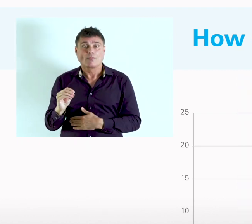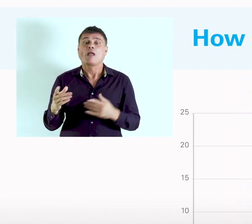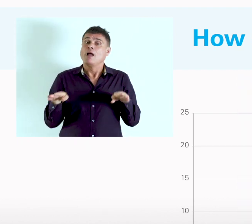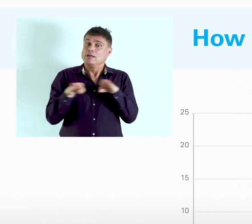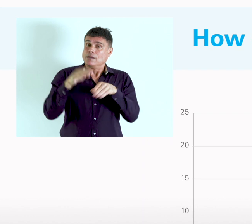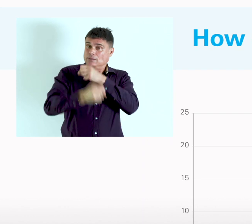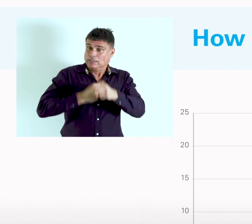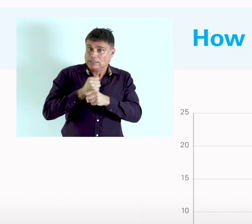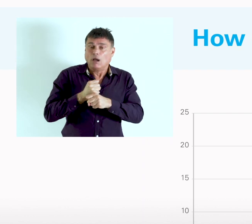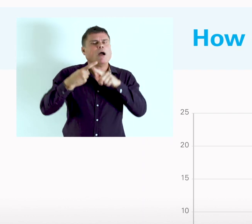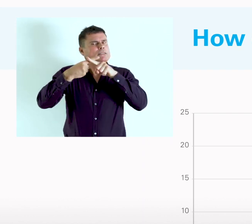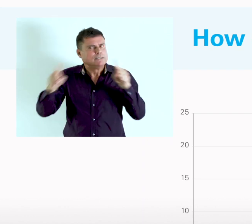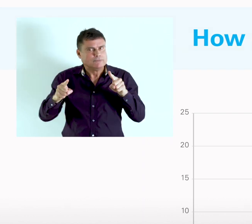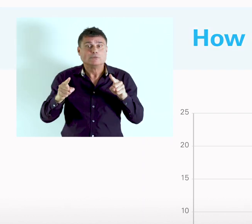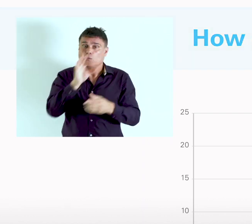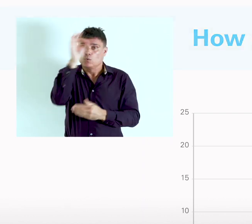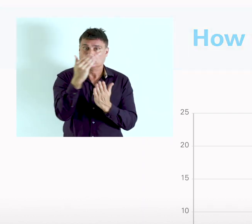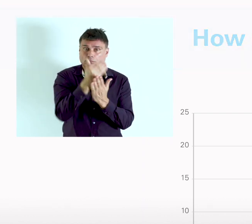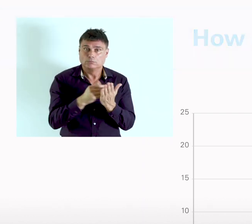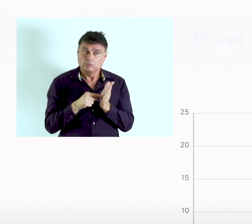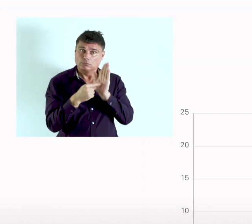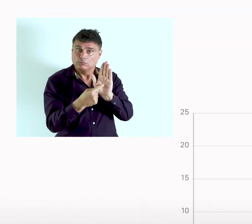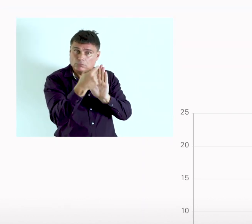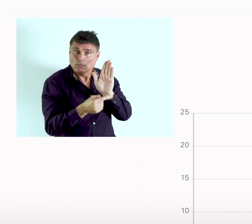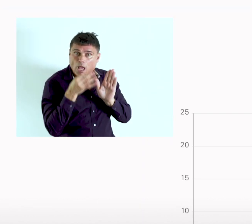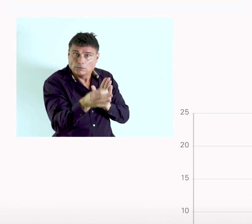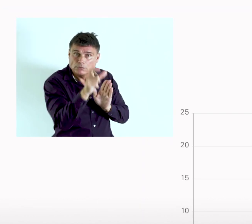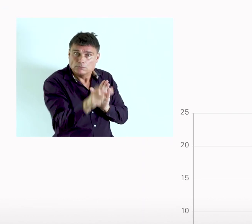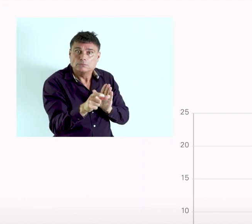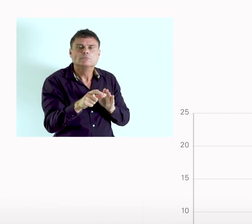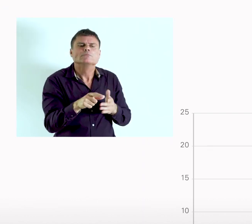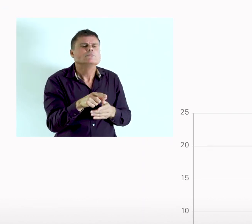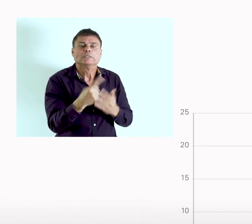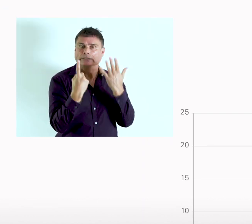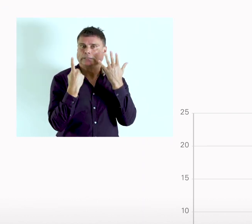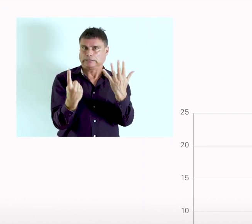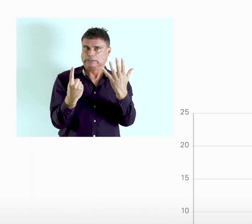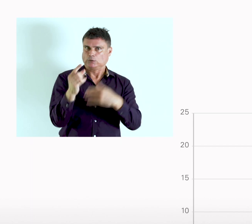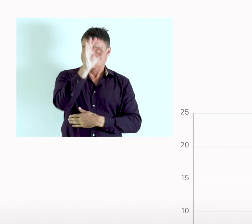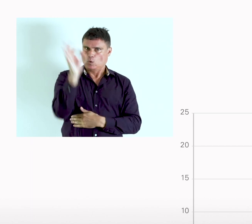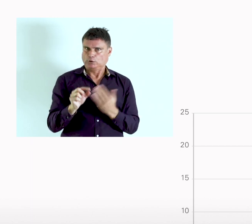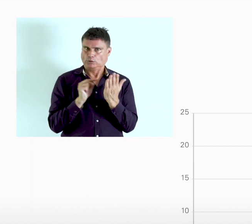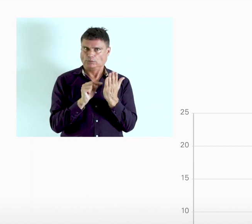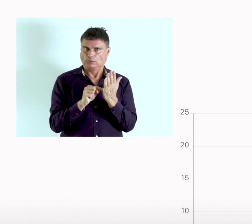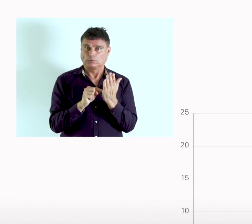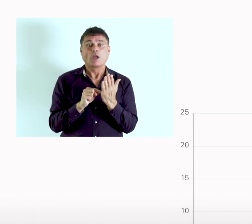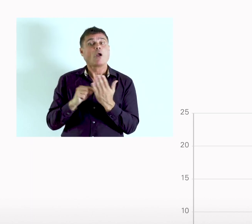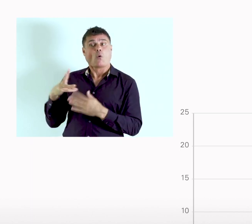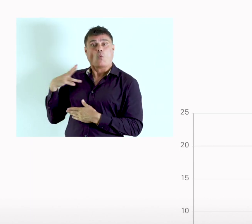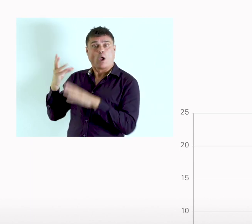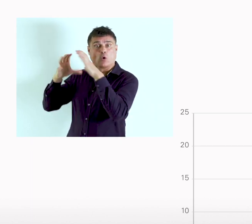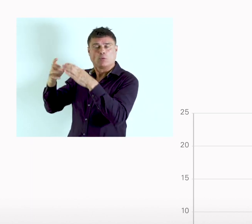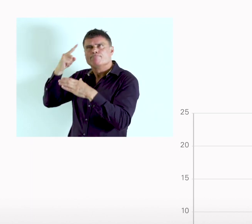year, another survey inquired about persons with disabilities, using the six questions developed